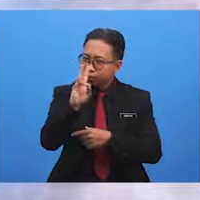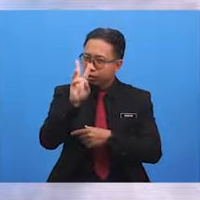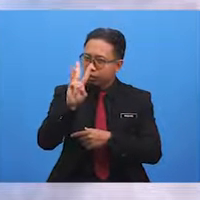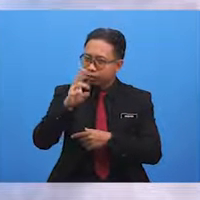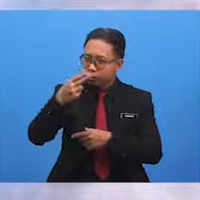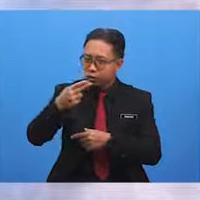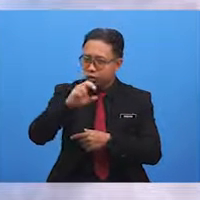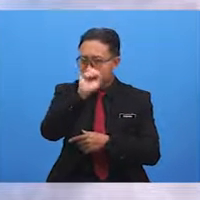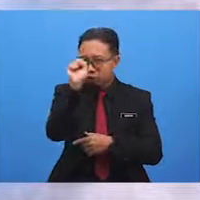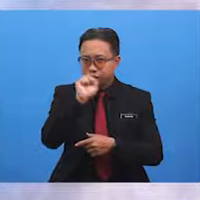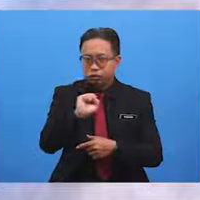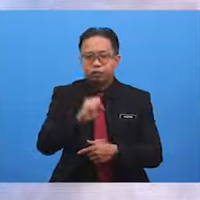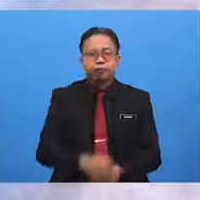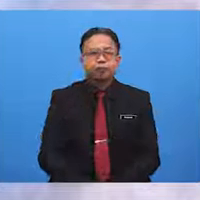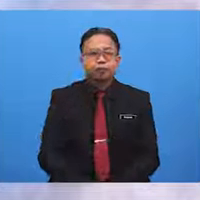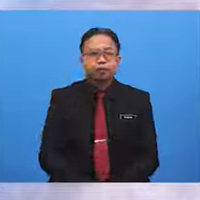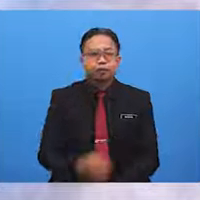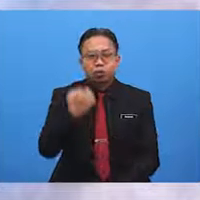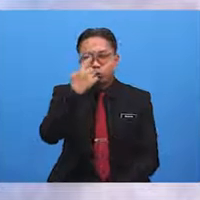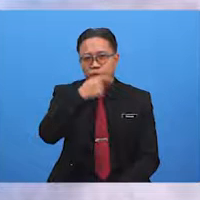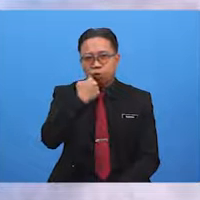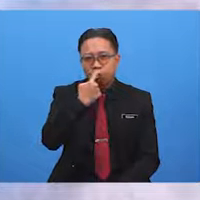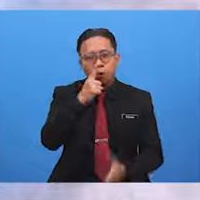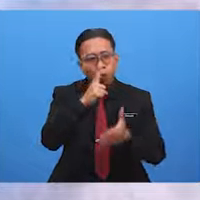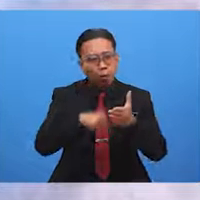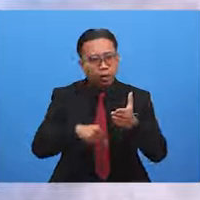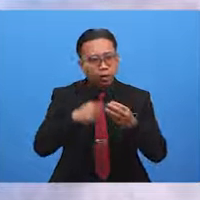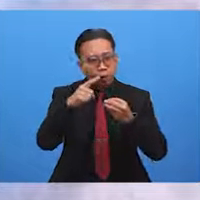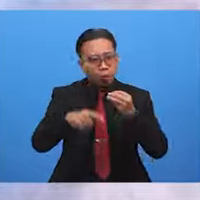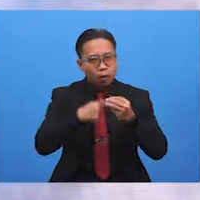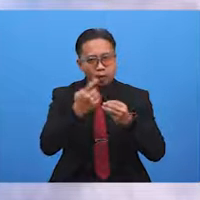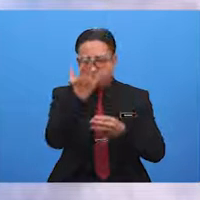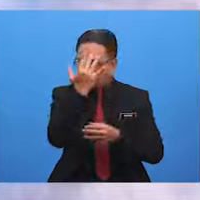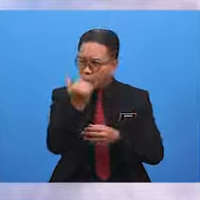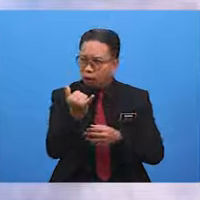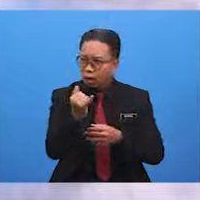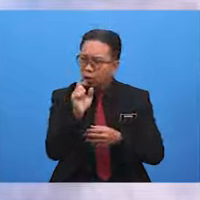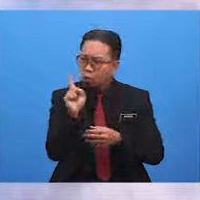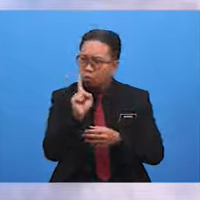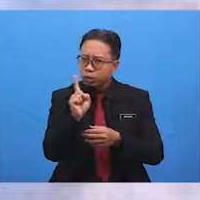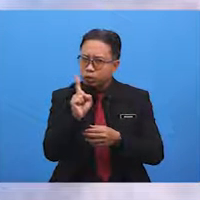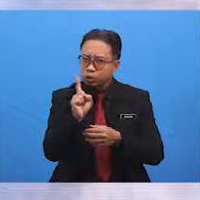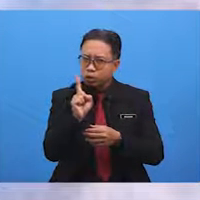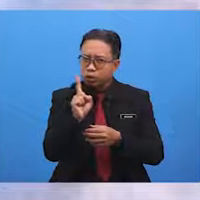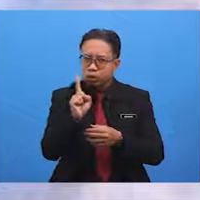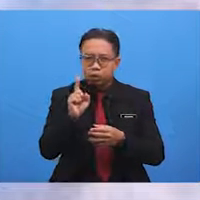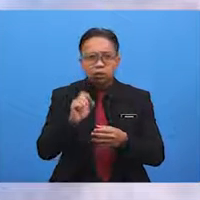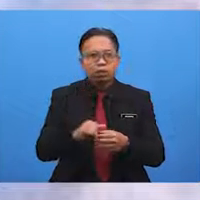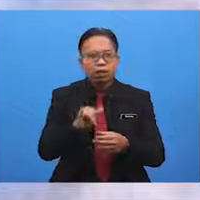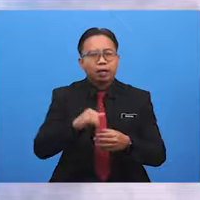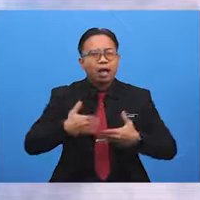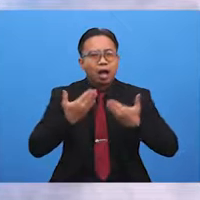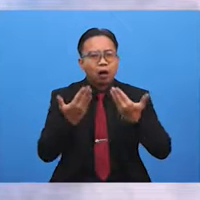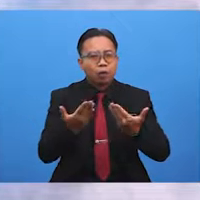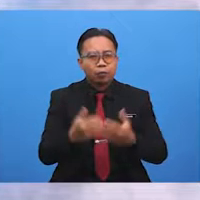questions. Who, what, when, why, which, where, and how.